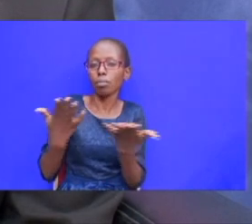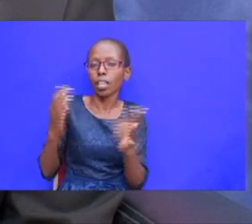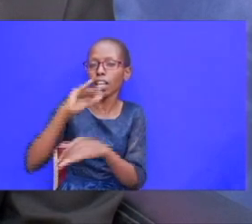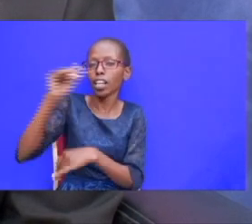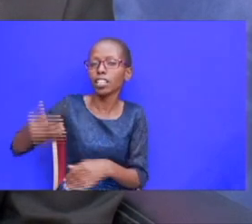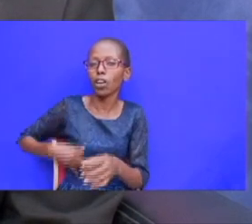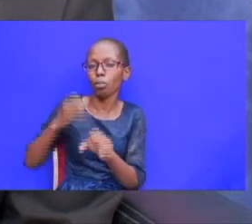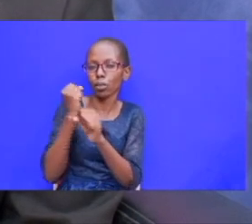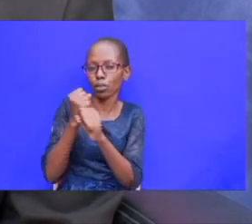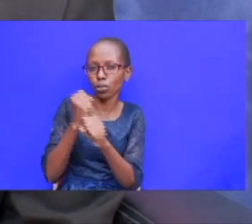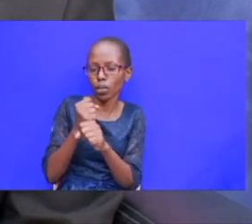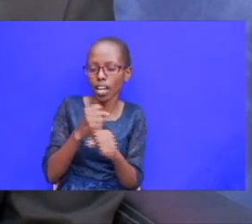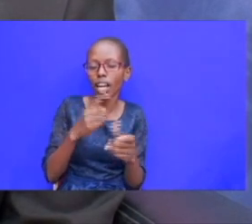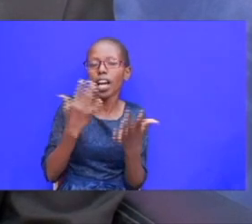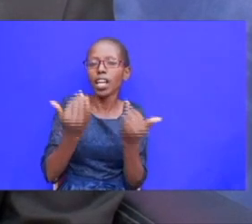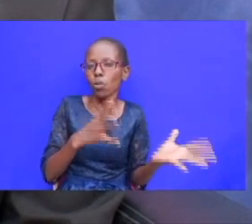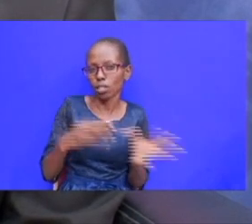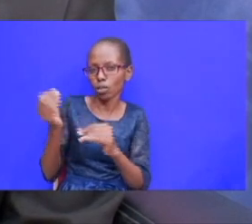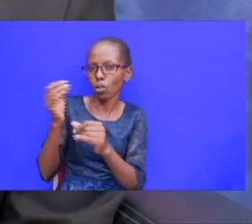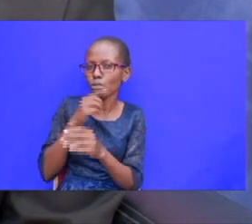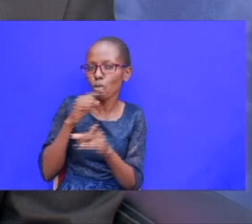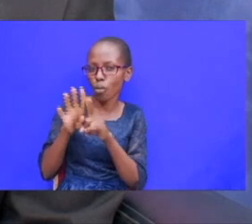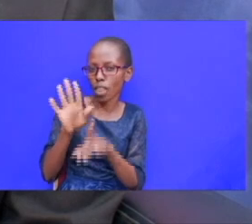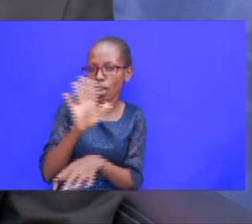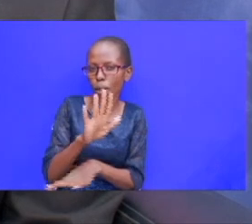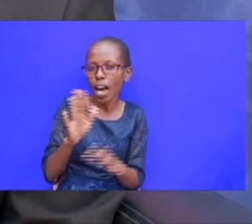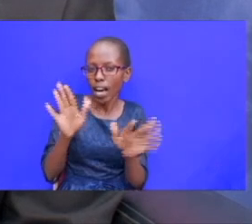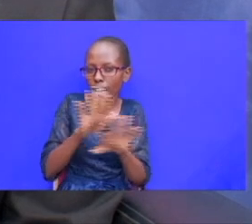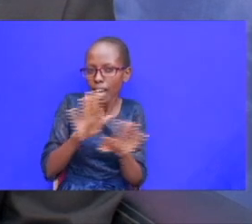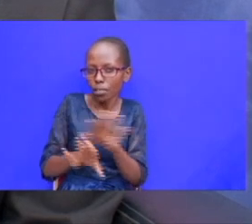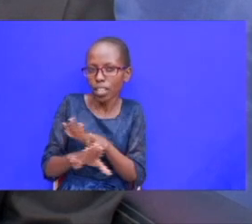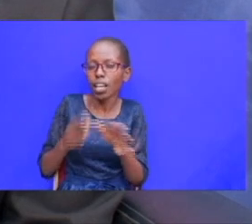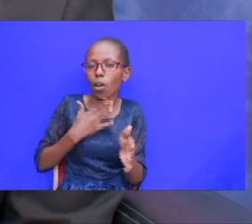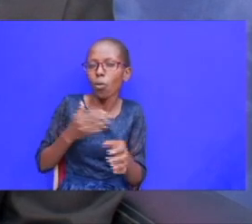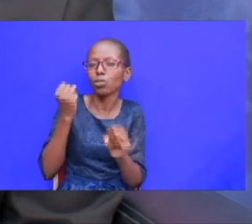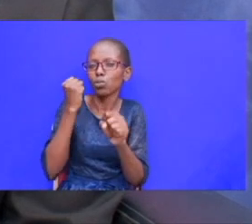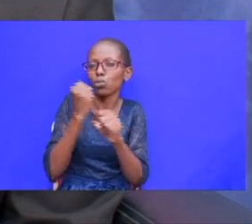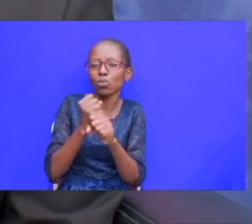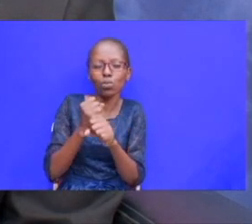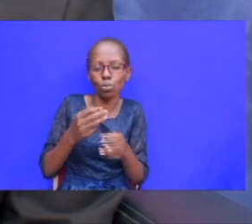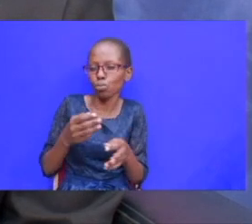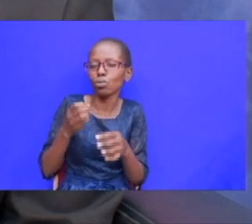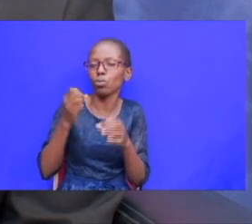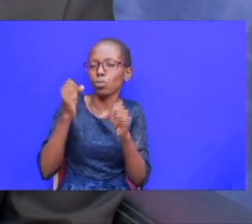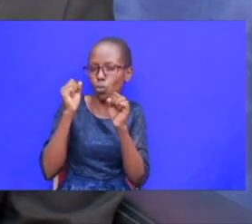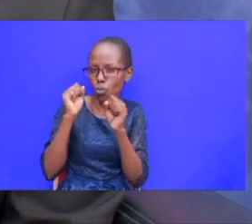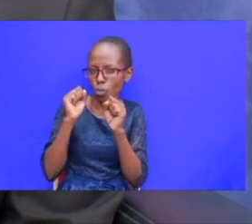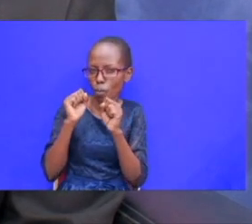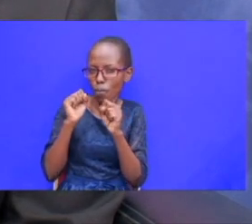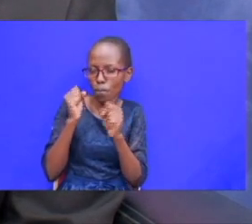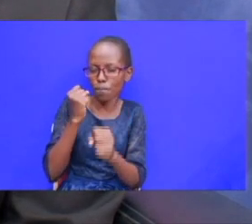he's going back to his brother and everything he wants to do everything within his means to enable him